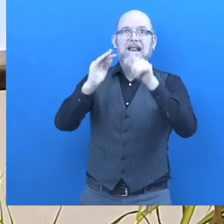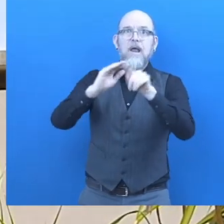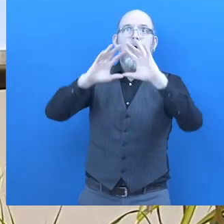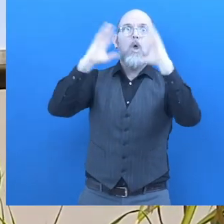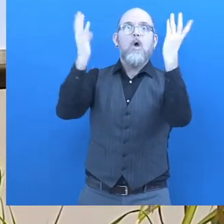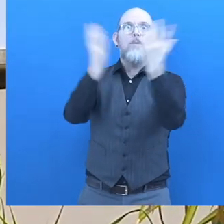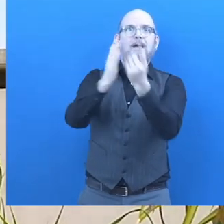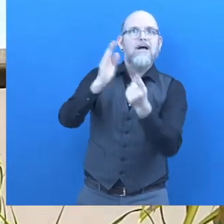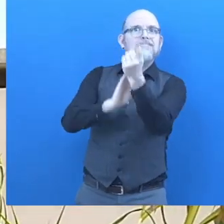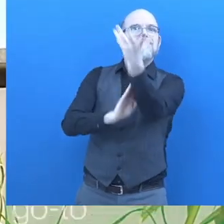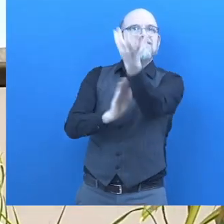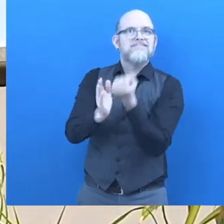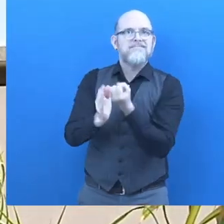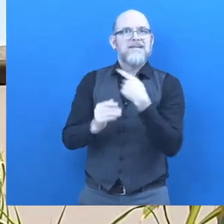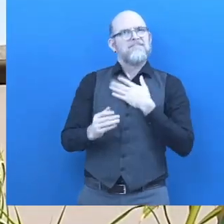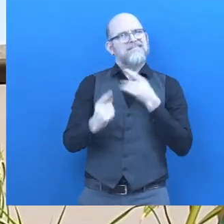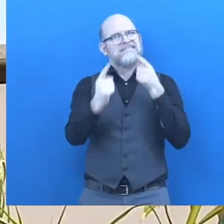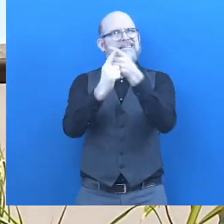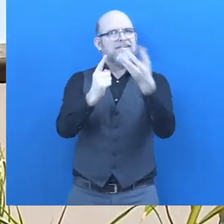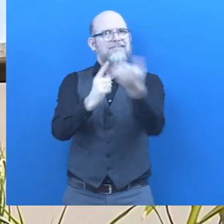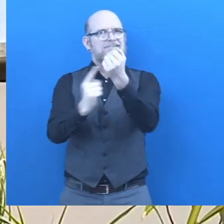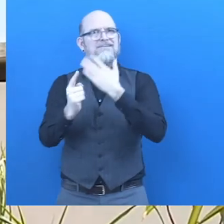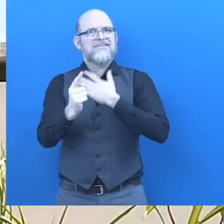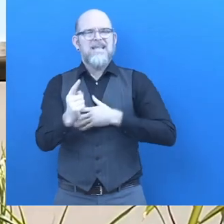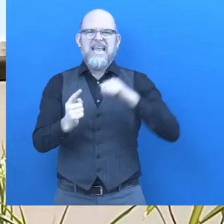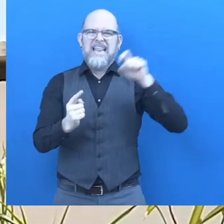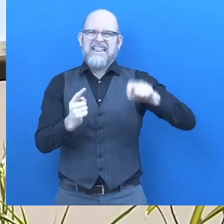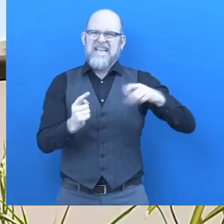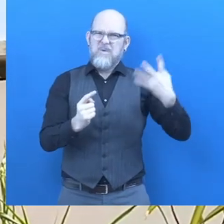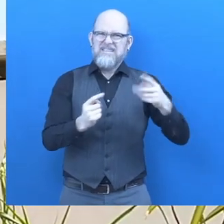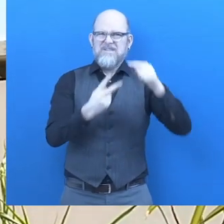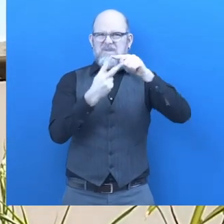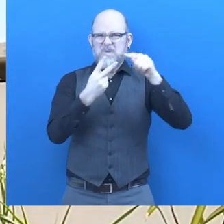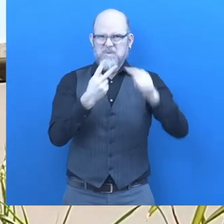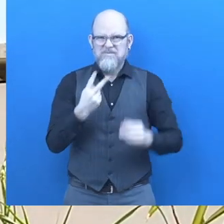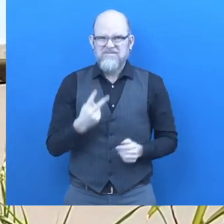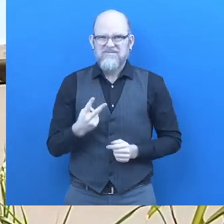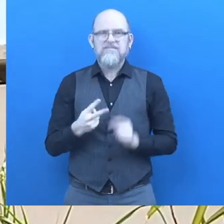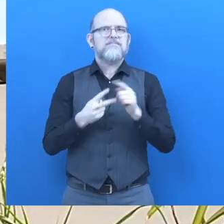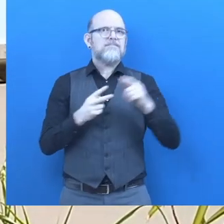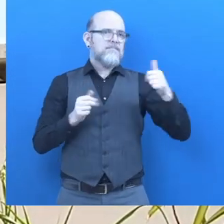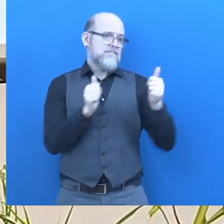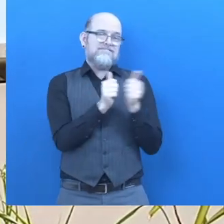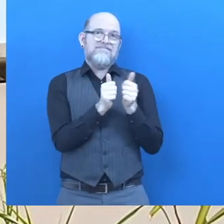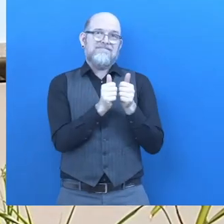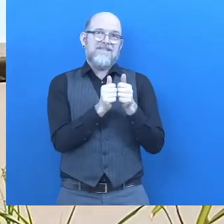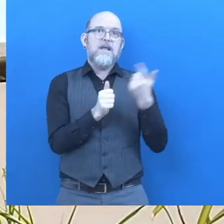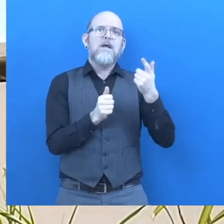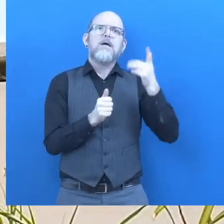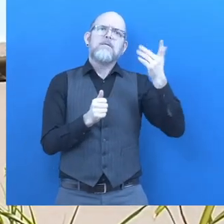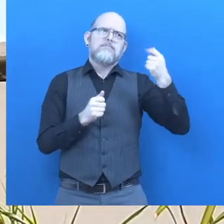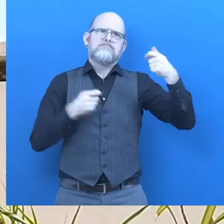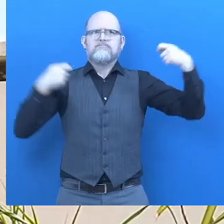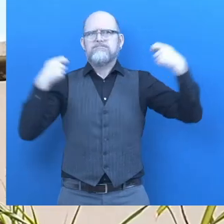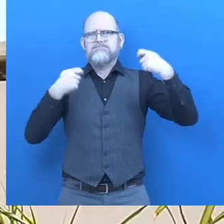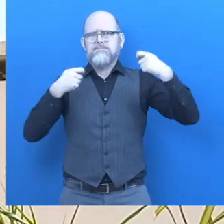impairment. In order to achieve this, we need two things. One is partnership with impact